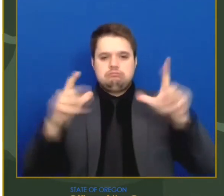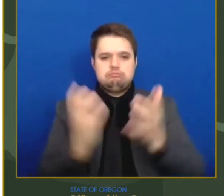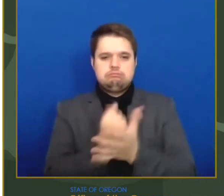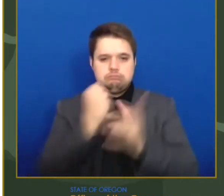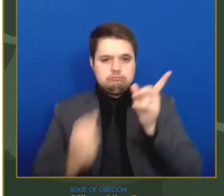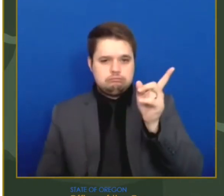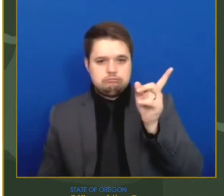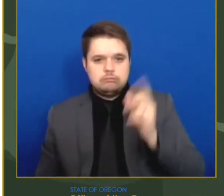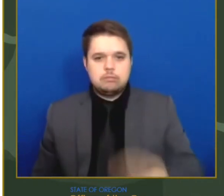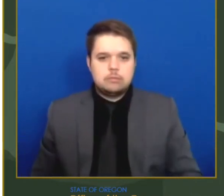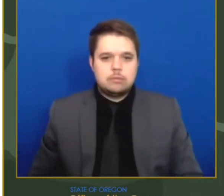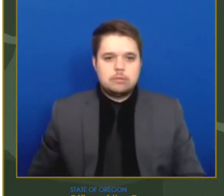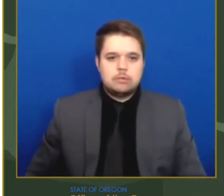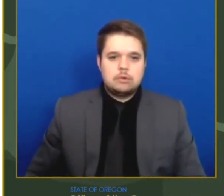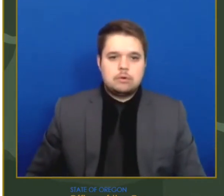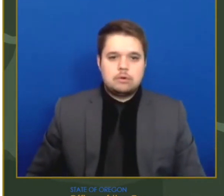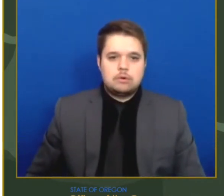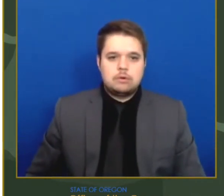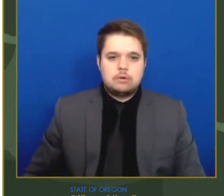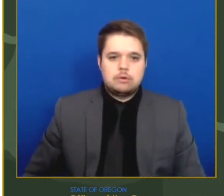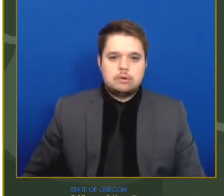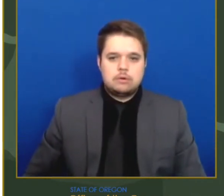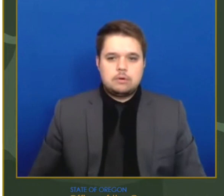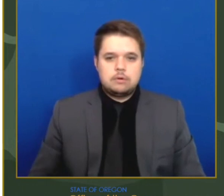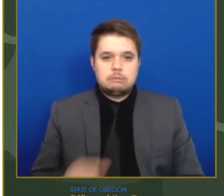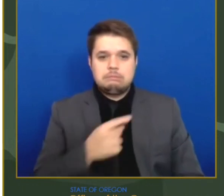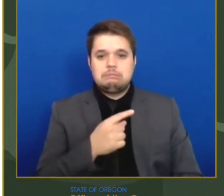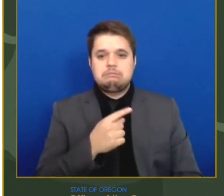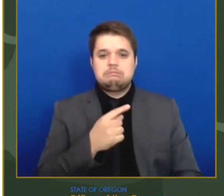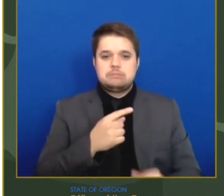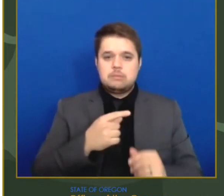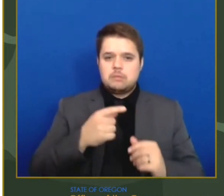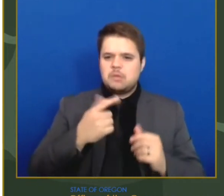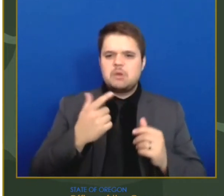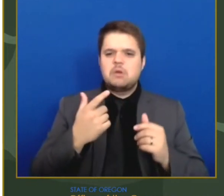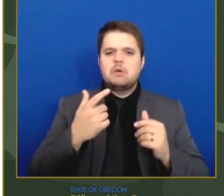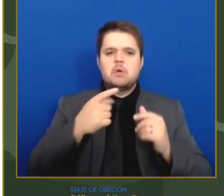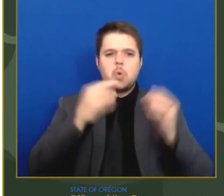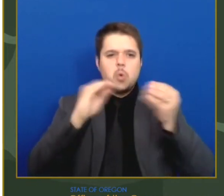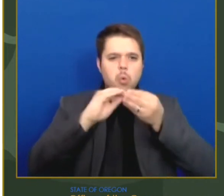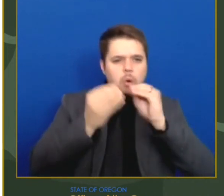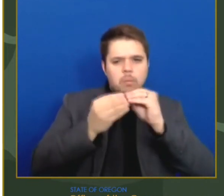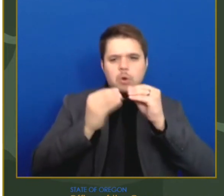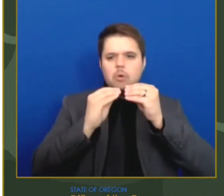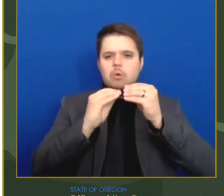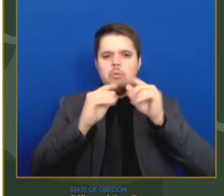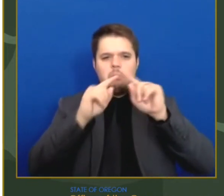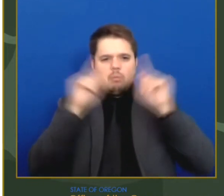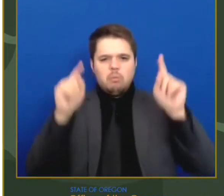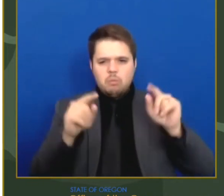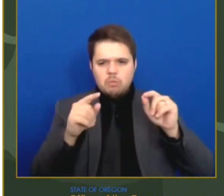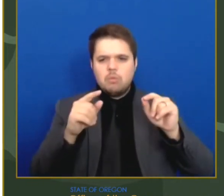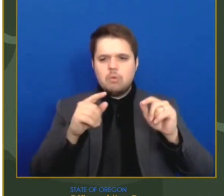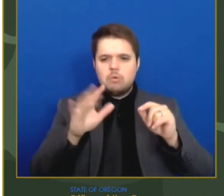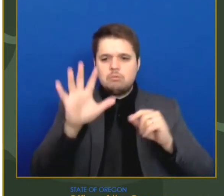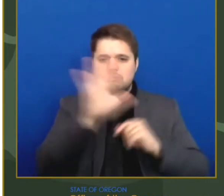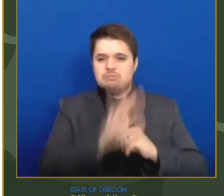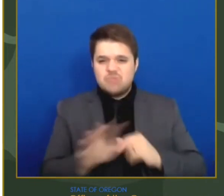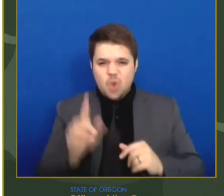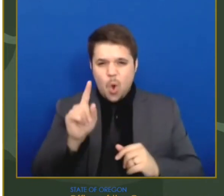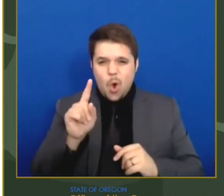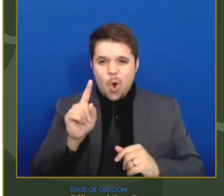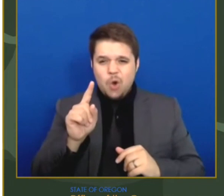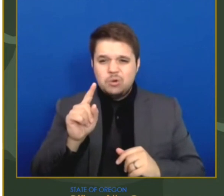Based on today's numbers, Oregon vaccinators have administered 1,269,595